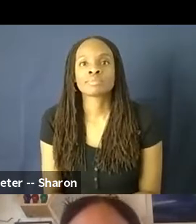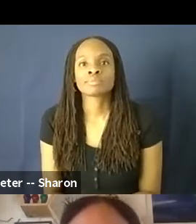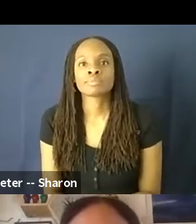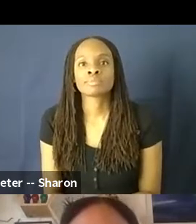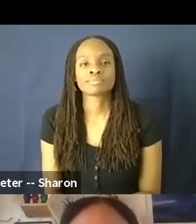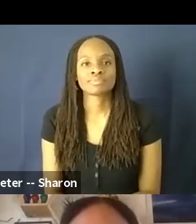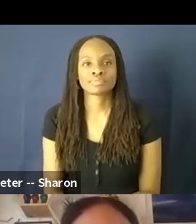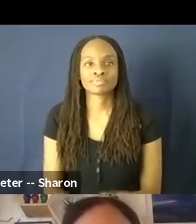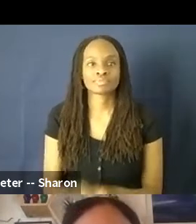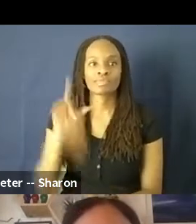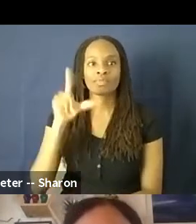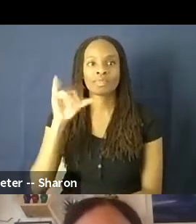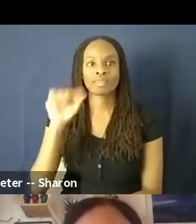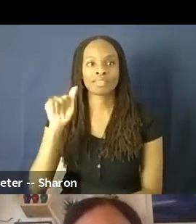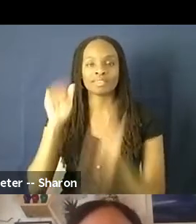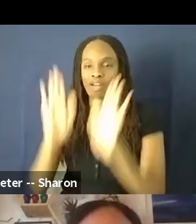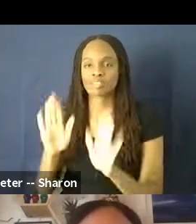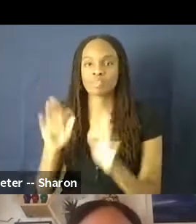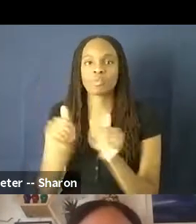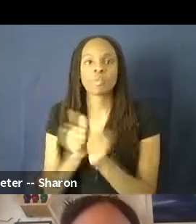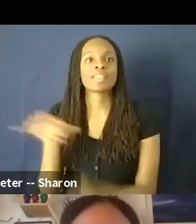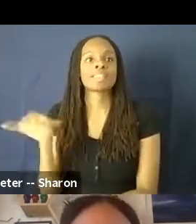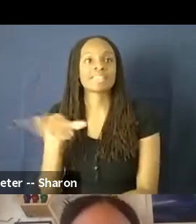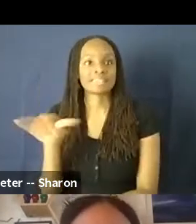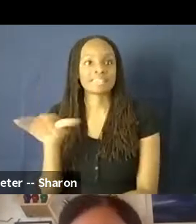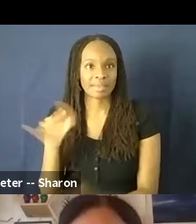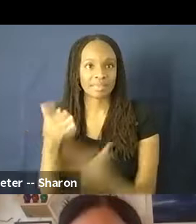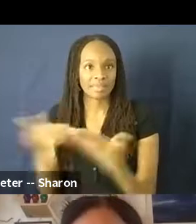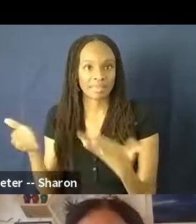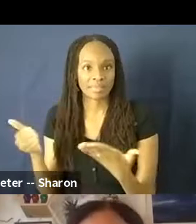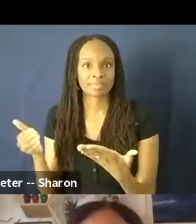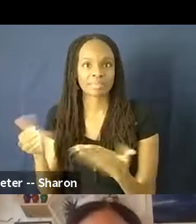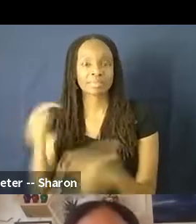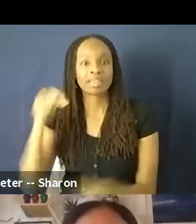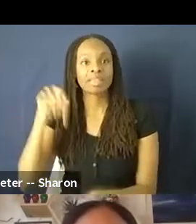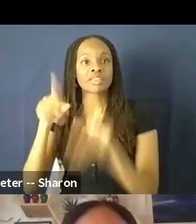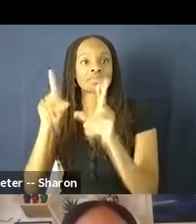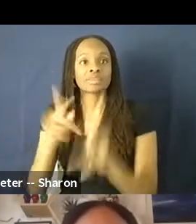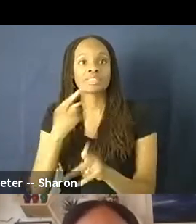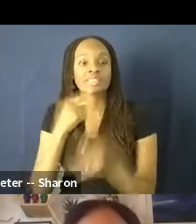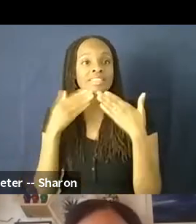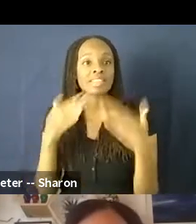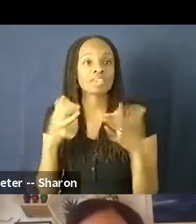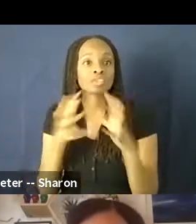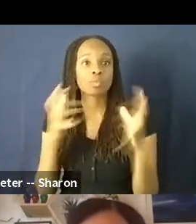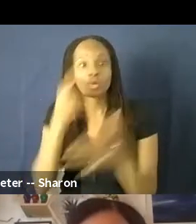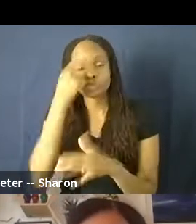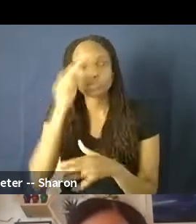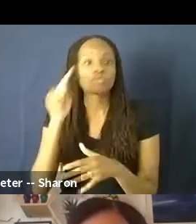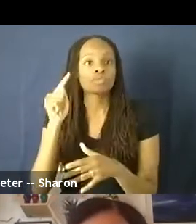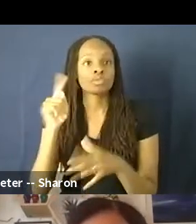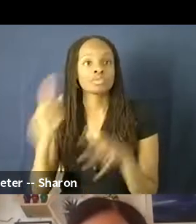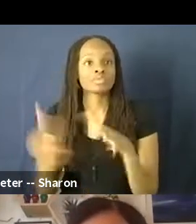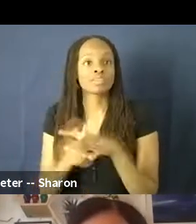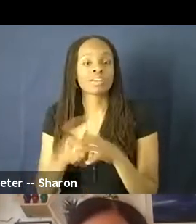Awesome. In the same, that same realm. This person says, thanks so much for being here. I'm an NYU